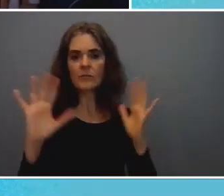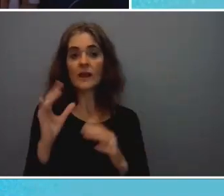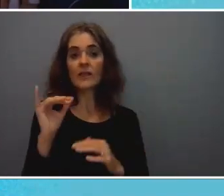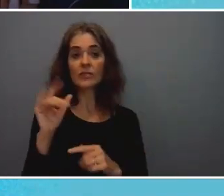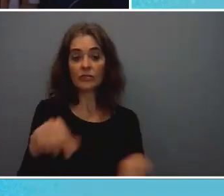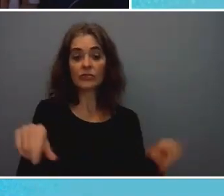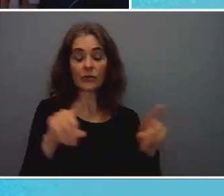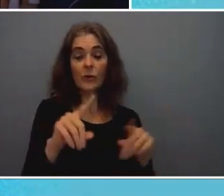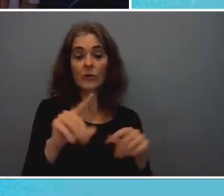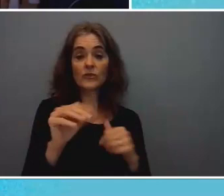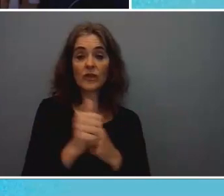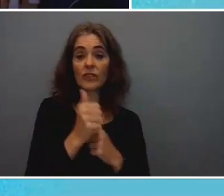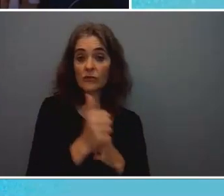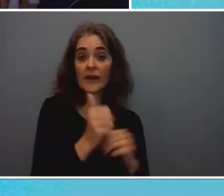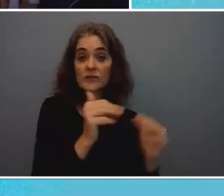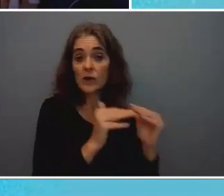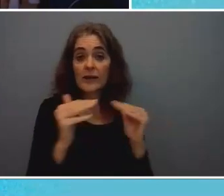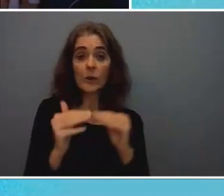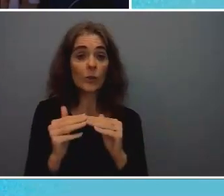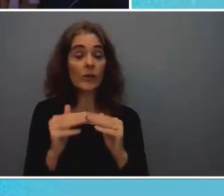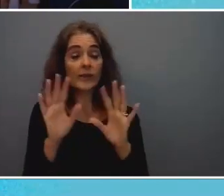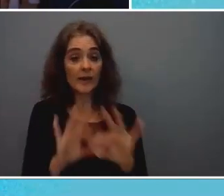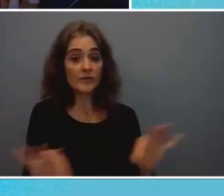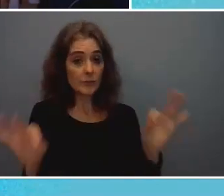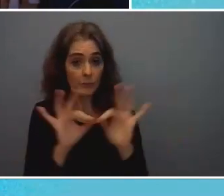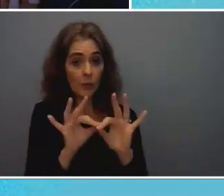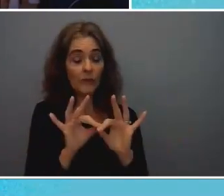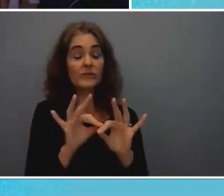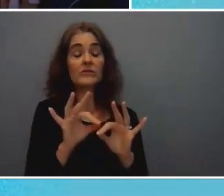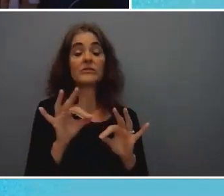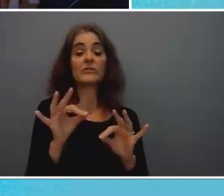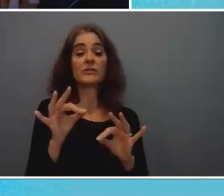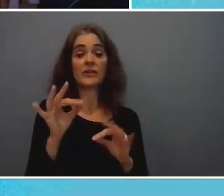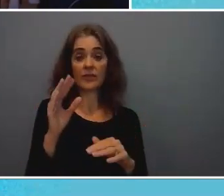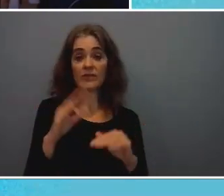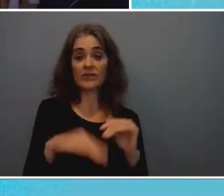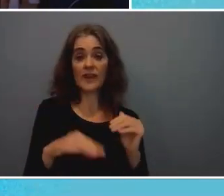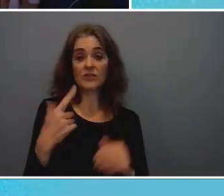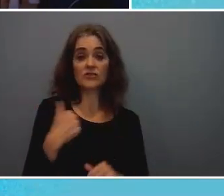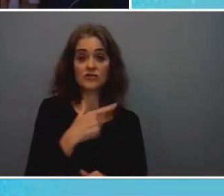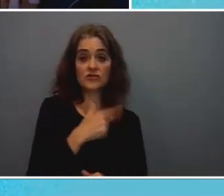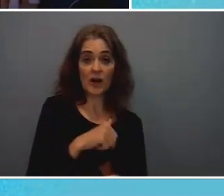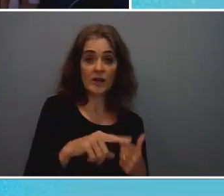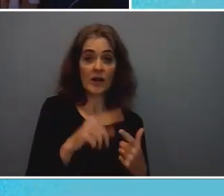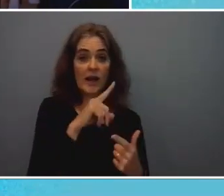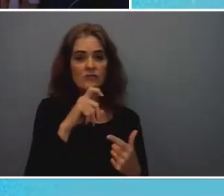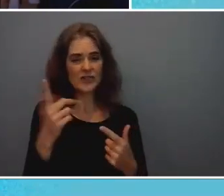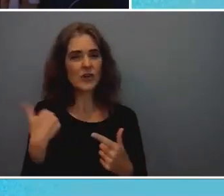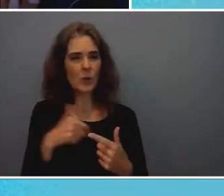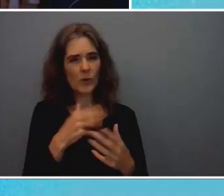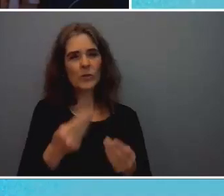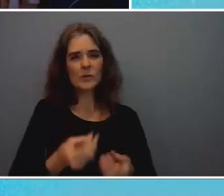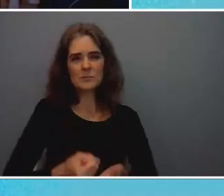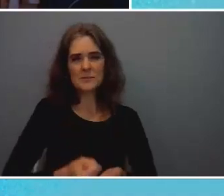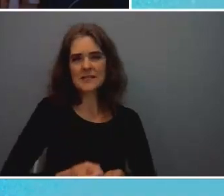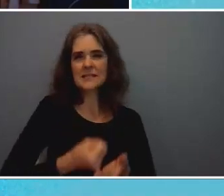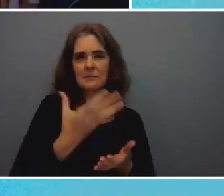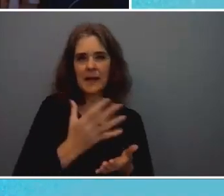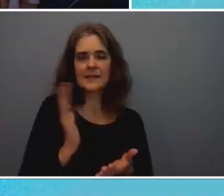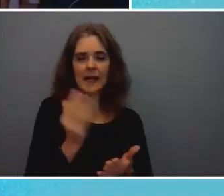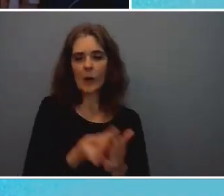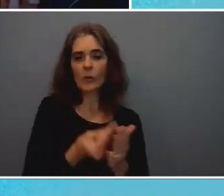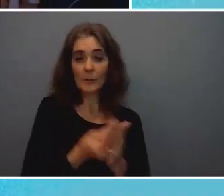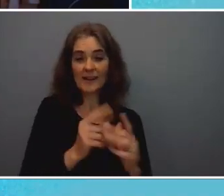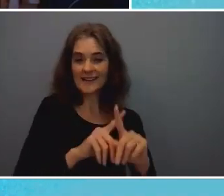important as the threats from china or russia you'd be spending your money very differently and you'd be spending your